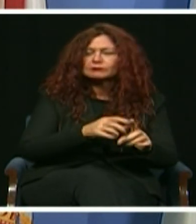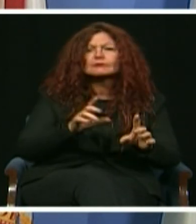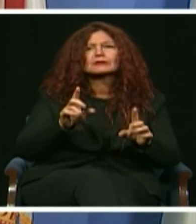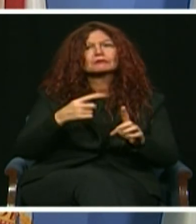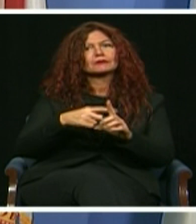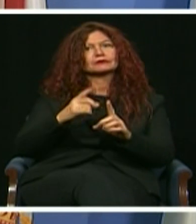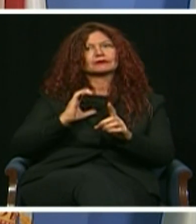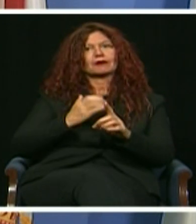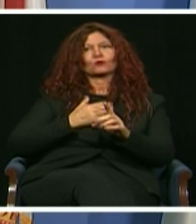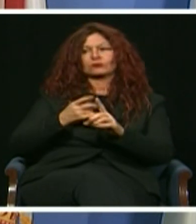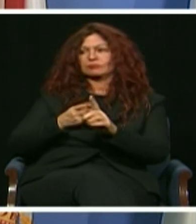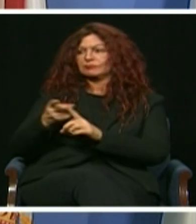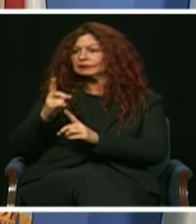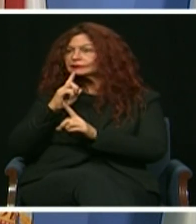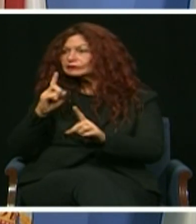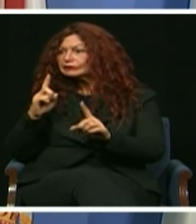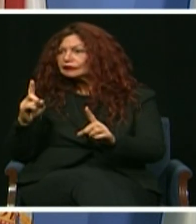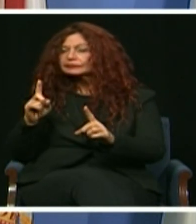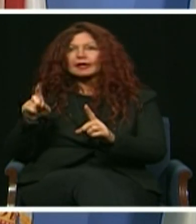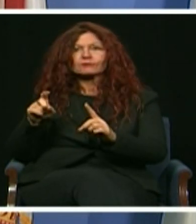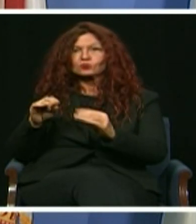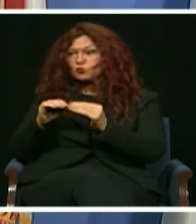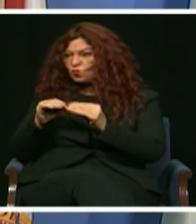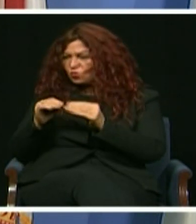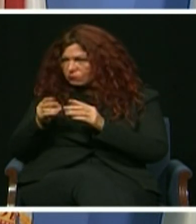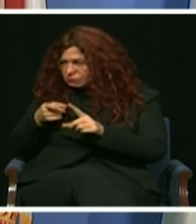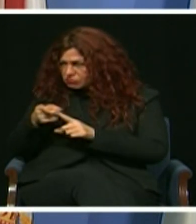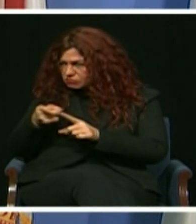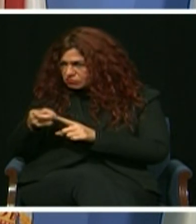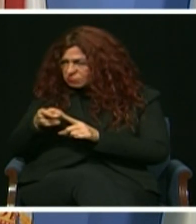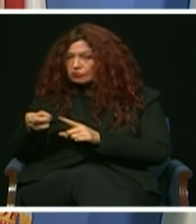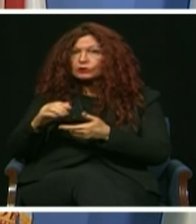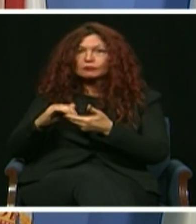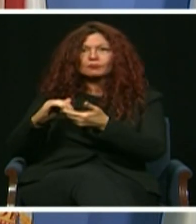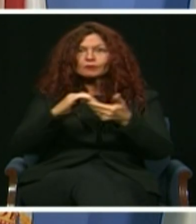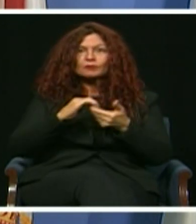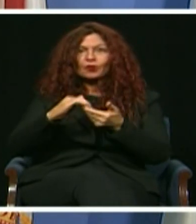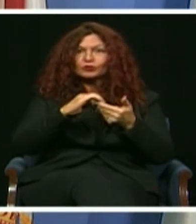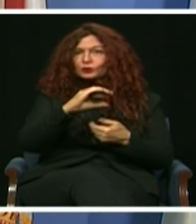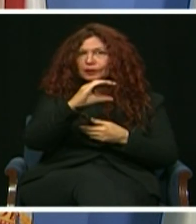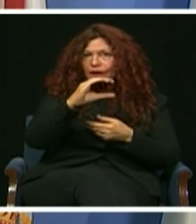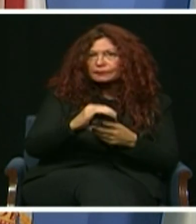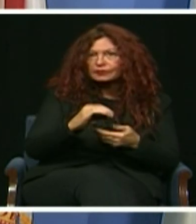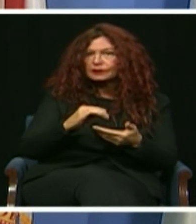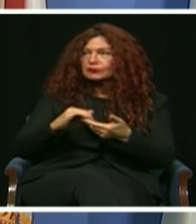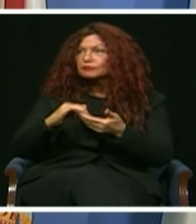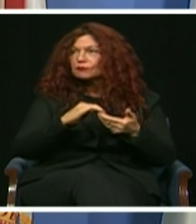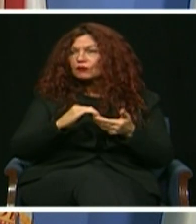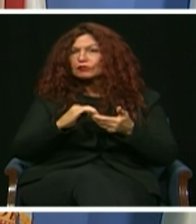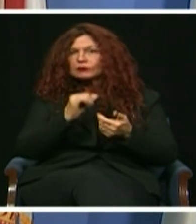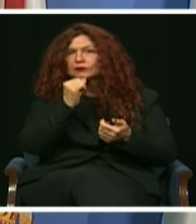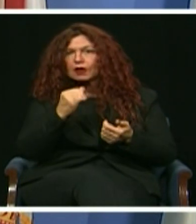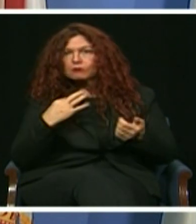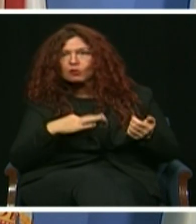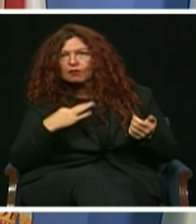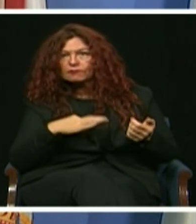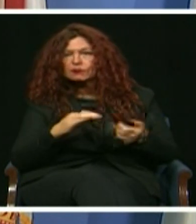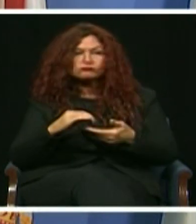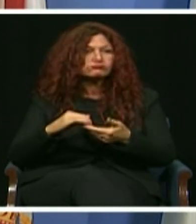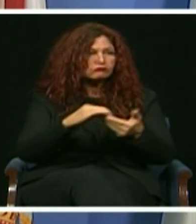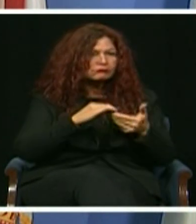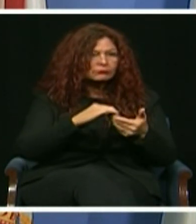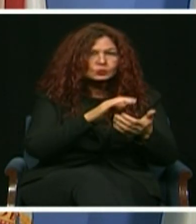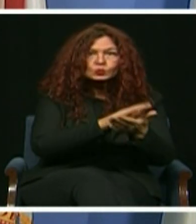must continue to collaborate with companies, schools, and nonprofits like CareerSource to train our local workforce for new jobs.